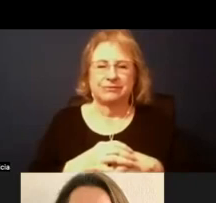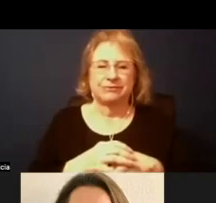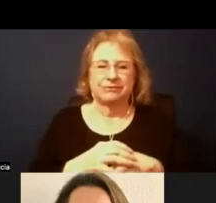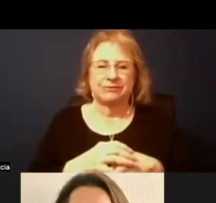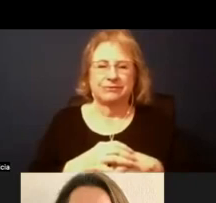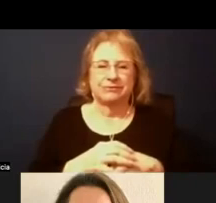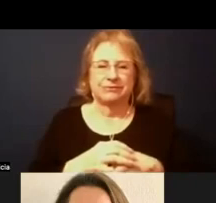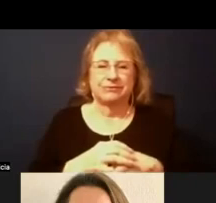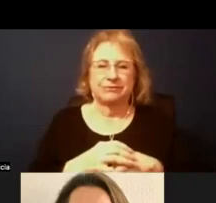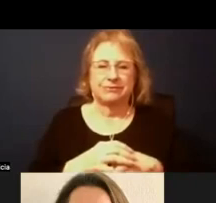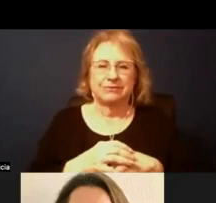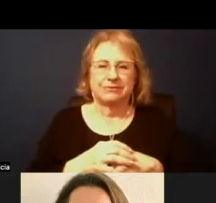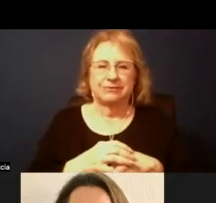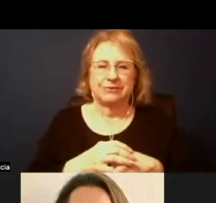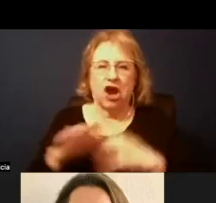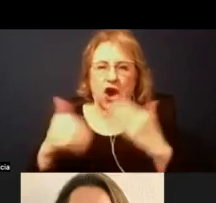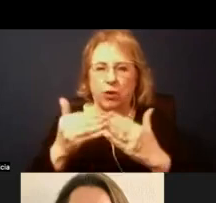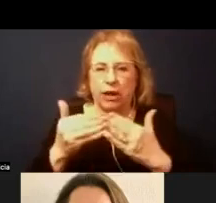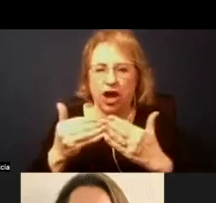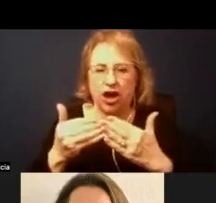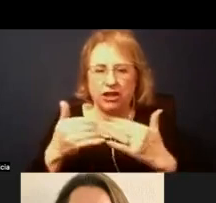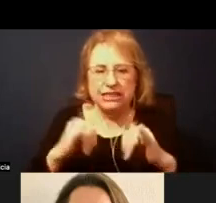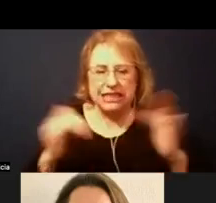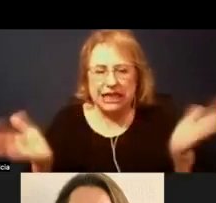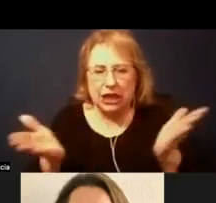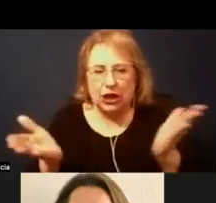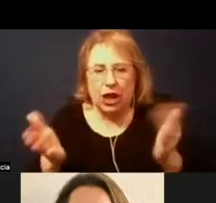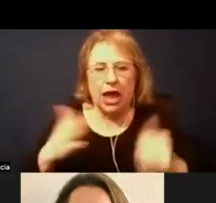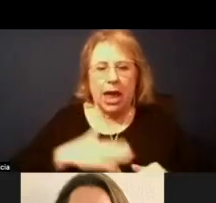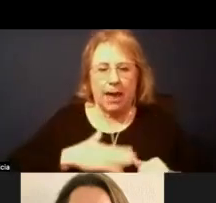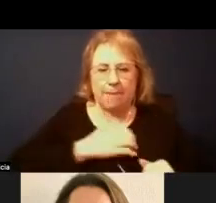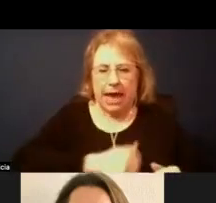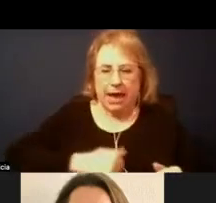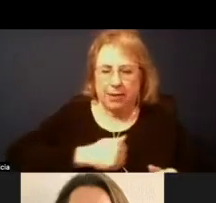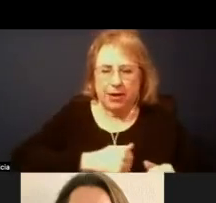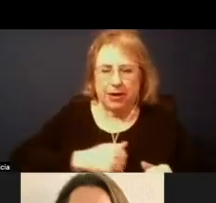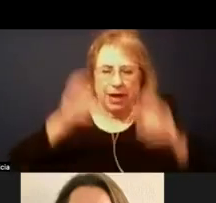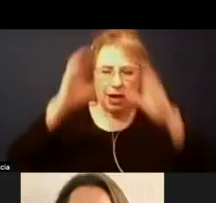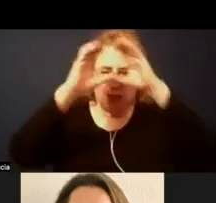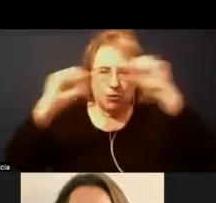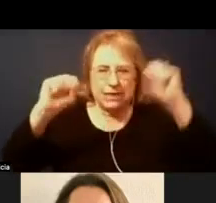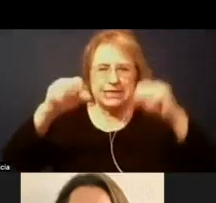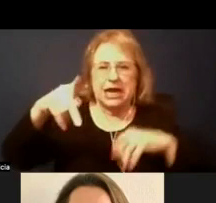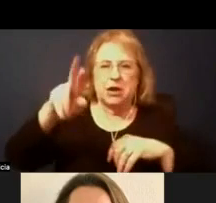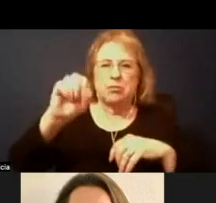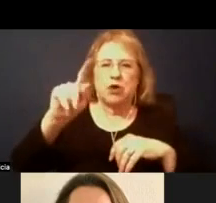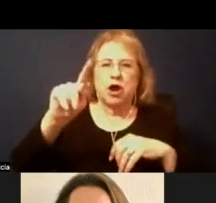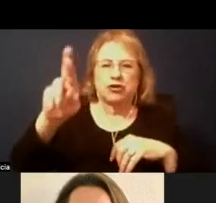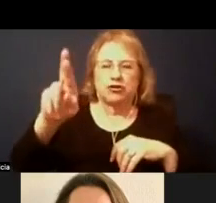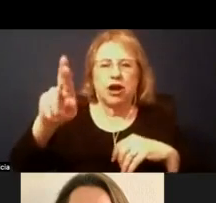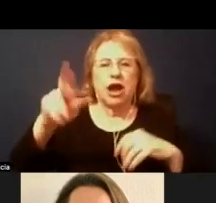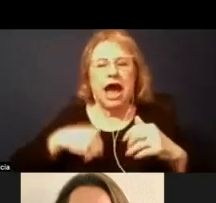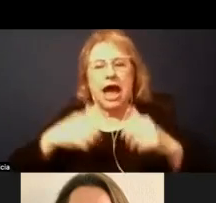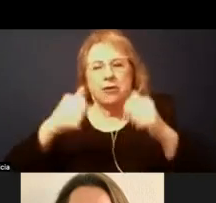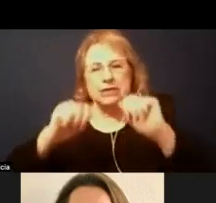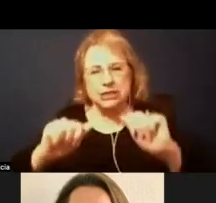Are we all still here? Yes, apologies, President Proctor, as I was trying to relieve our visitors, I